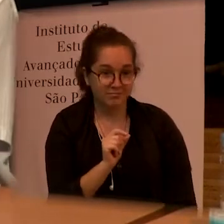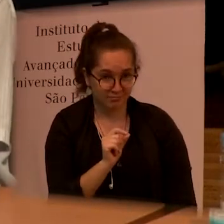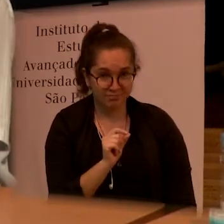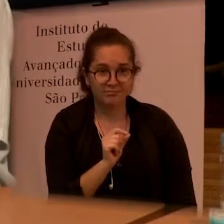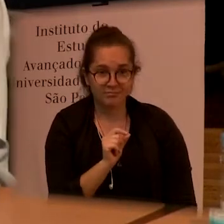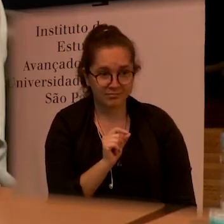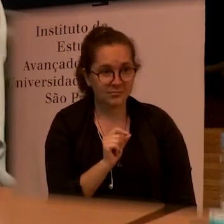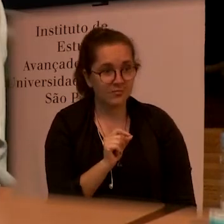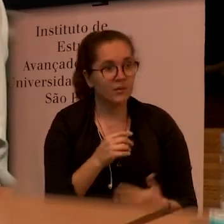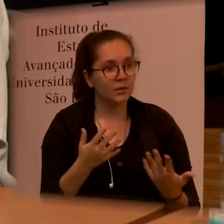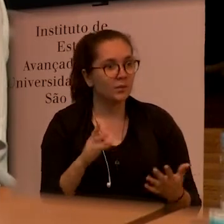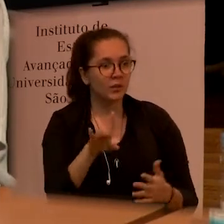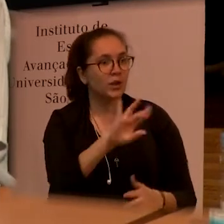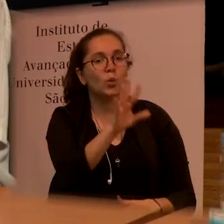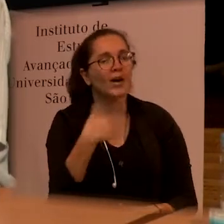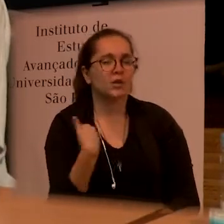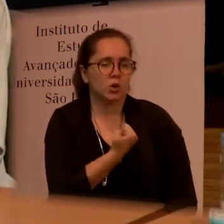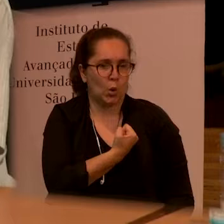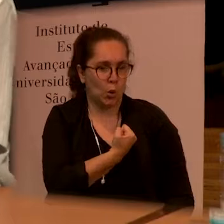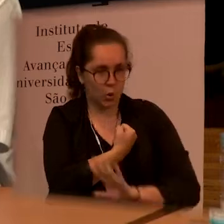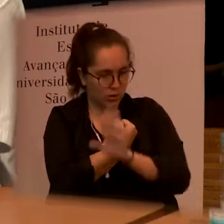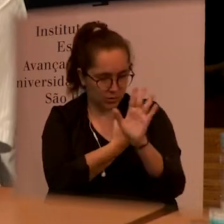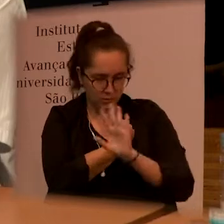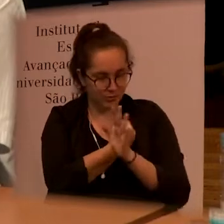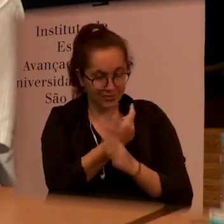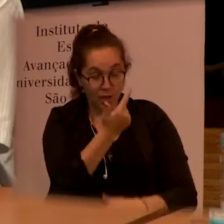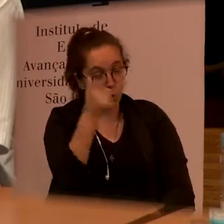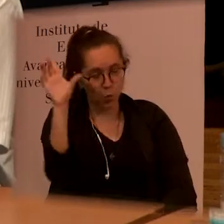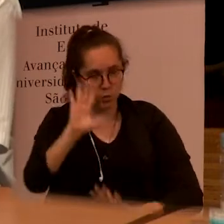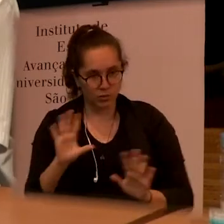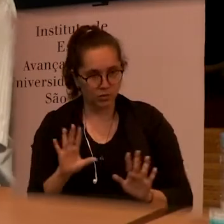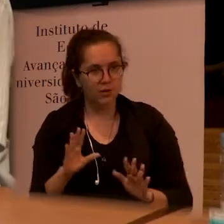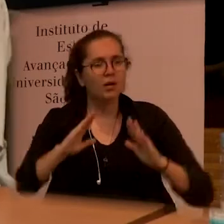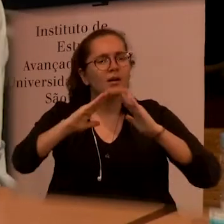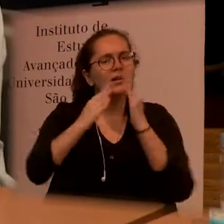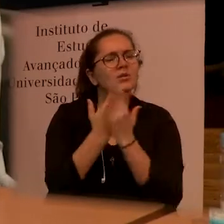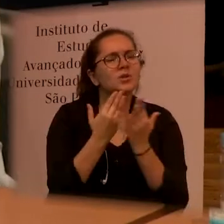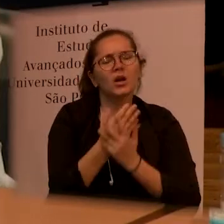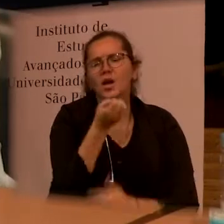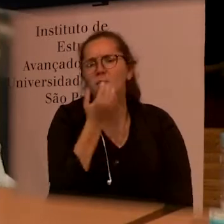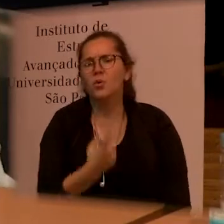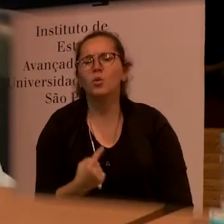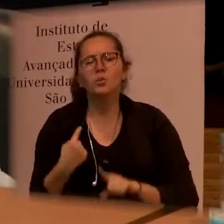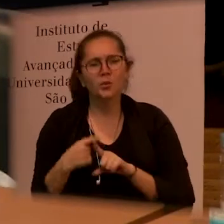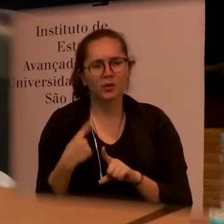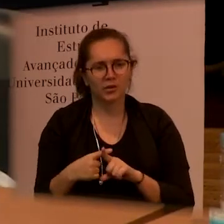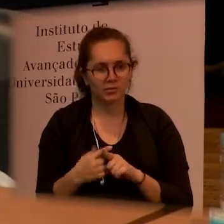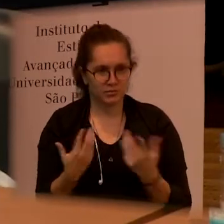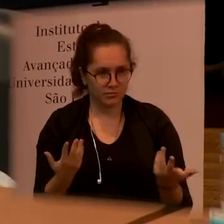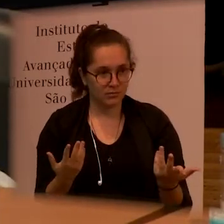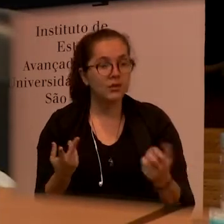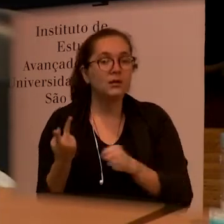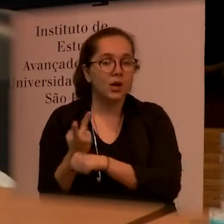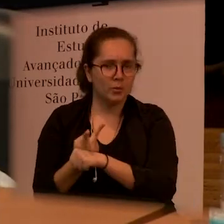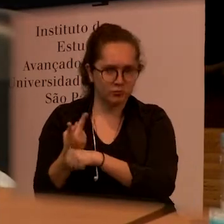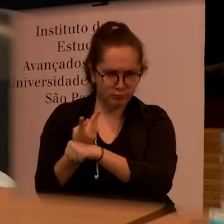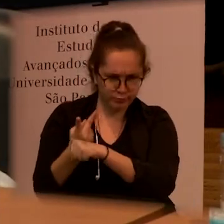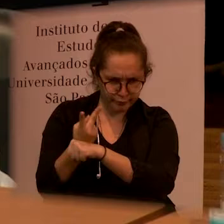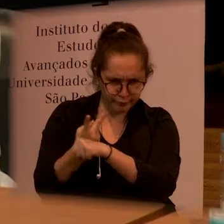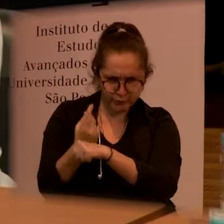there is not a single school it's what defines a good school like a good school is